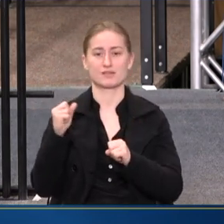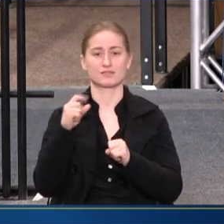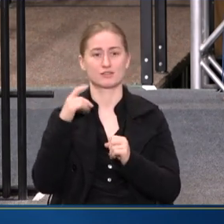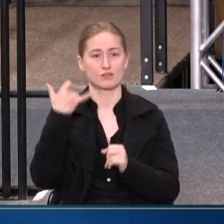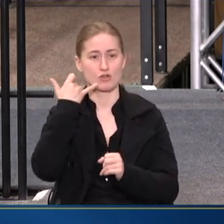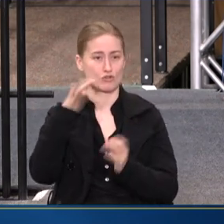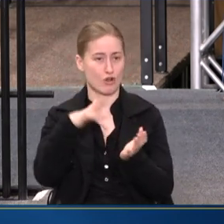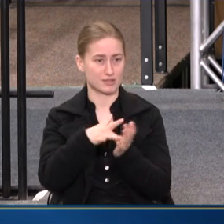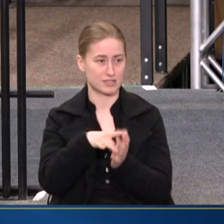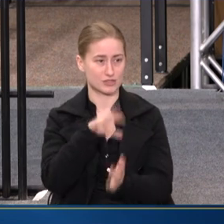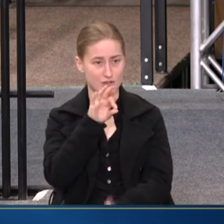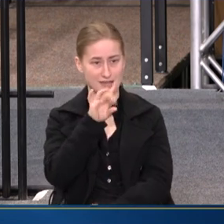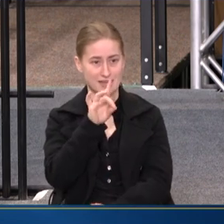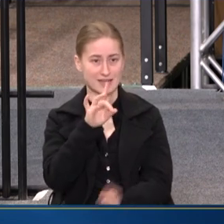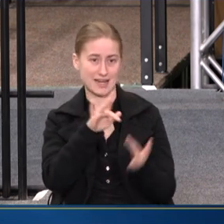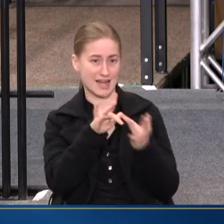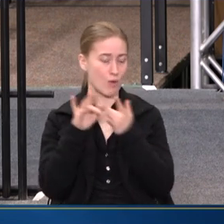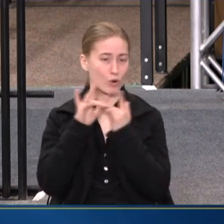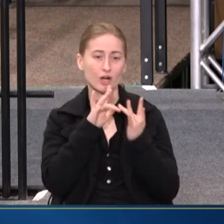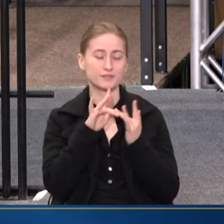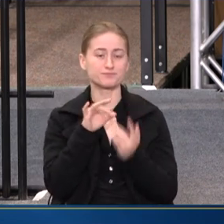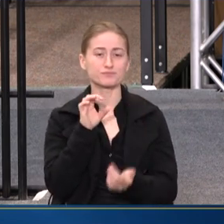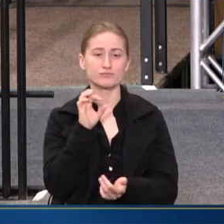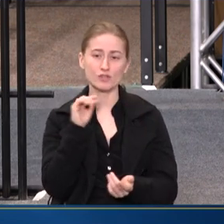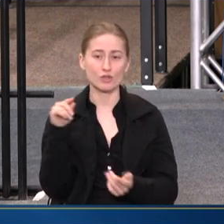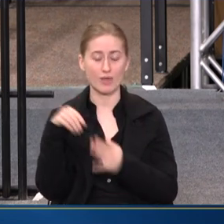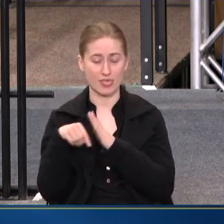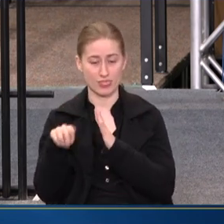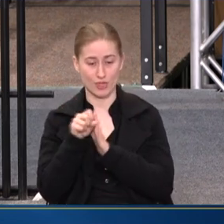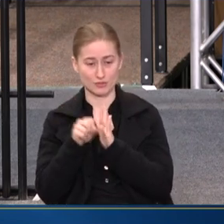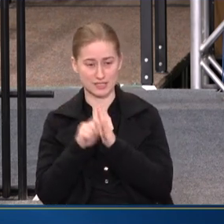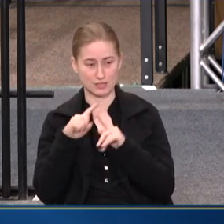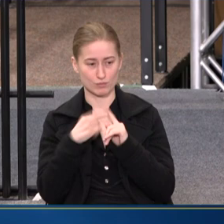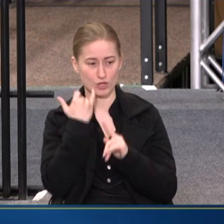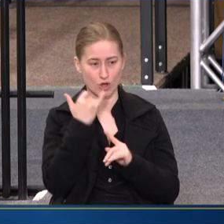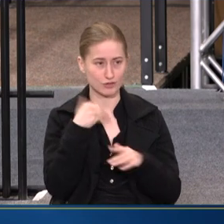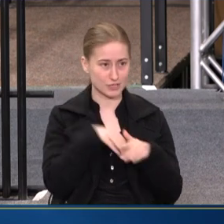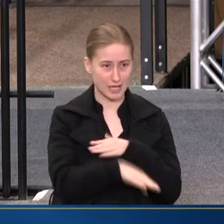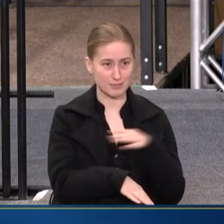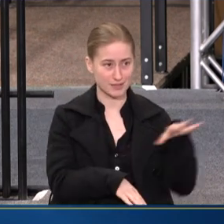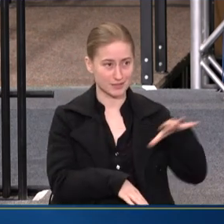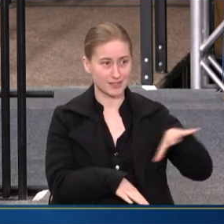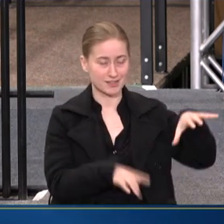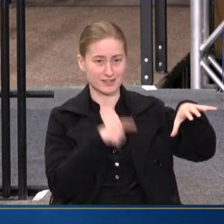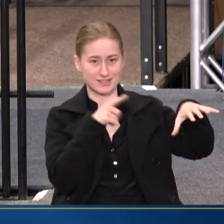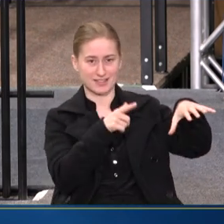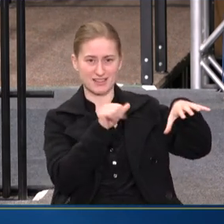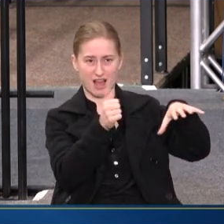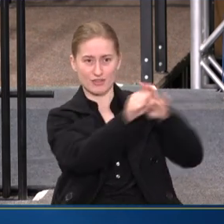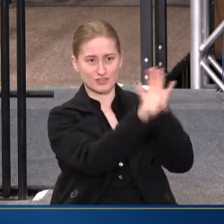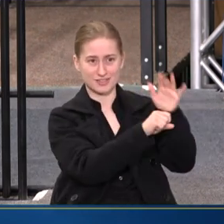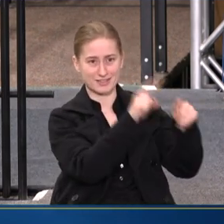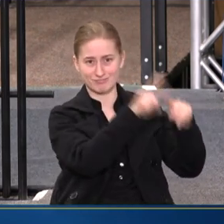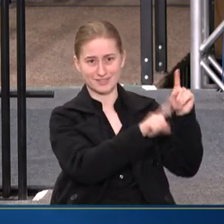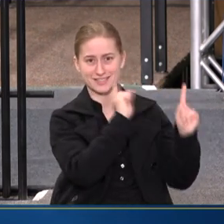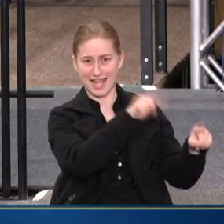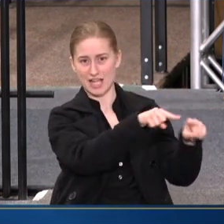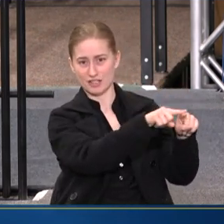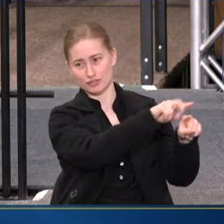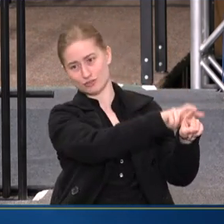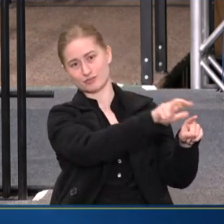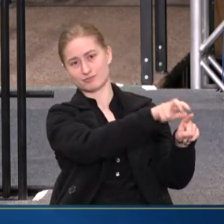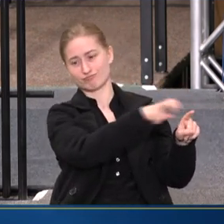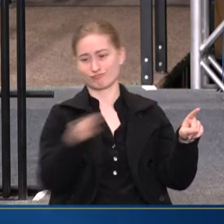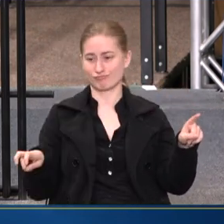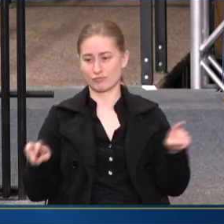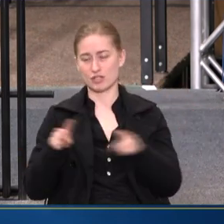988 NETWORK. SO IN THOSE STATES, WHEN CALLS ARE COMING IN AND THE LOCAL CALL CENTERS ARE NOT ABLE TO ANSWER THAT, THOSE ARE ROLLING